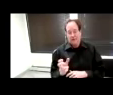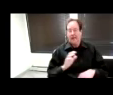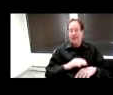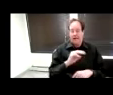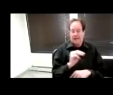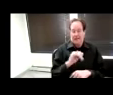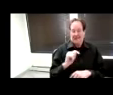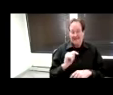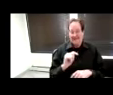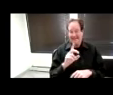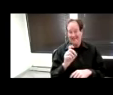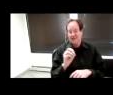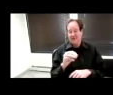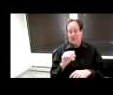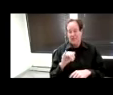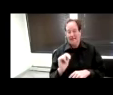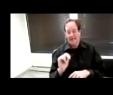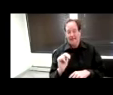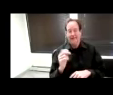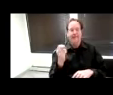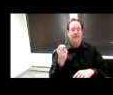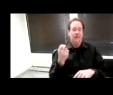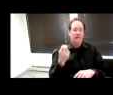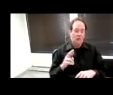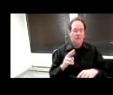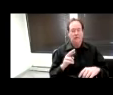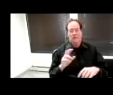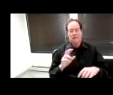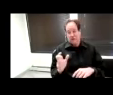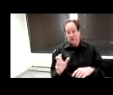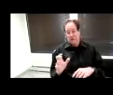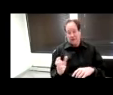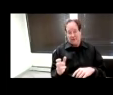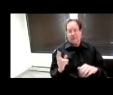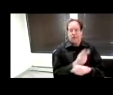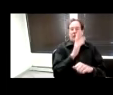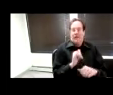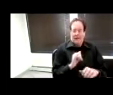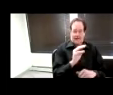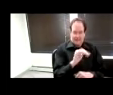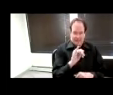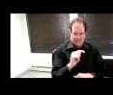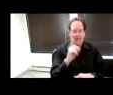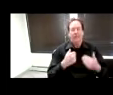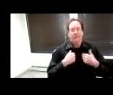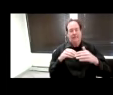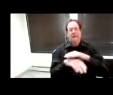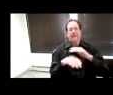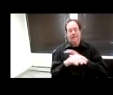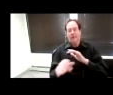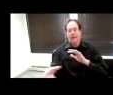ones that are channels used by MIT need to have an accessibility link